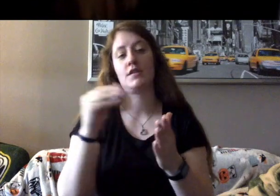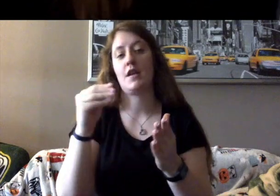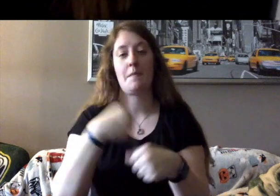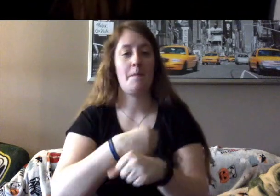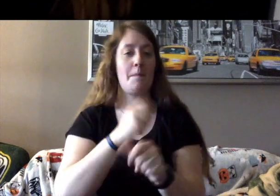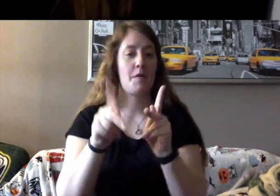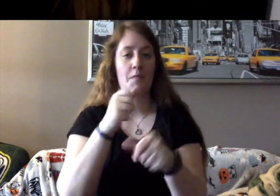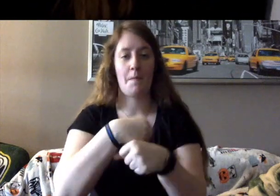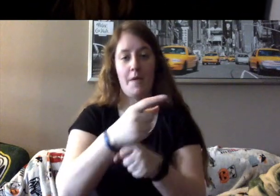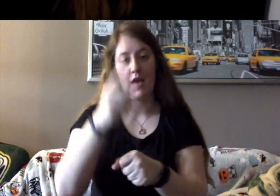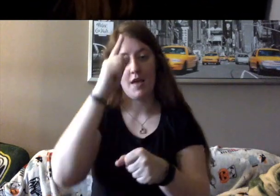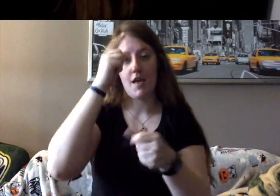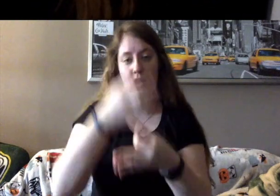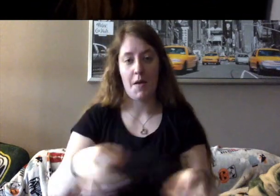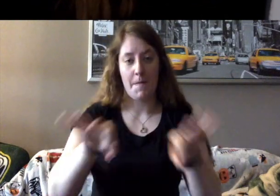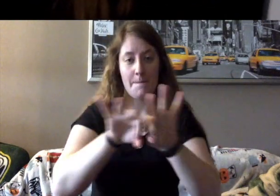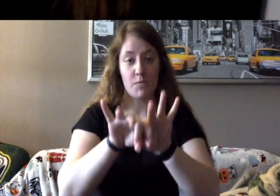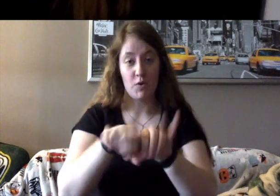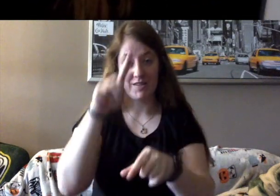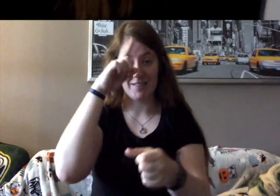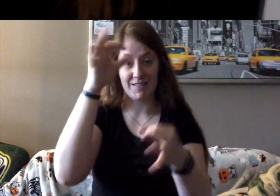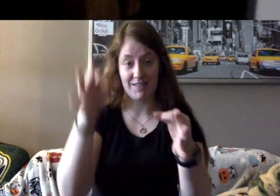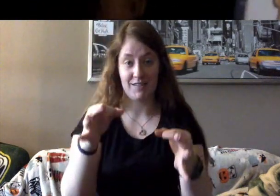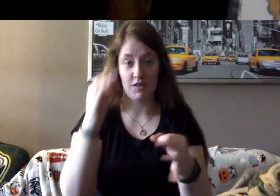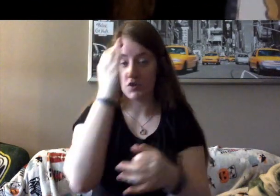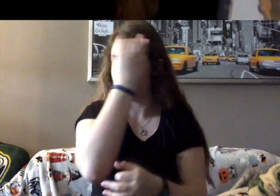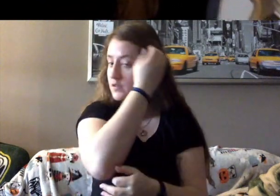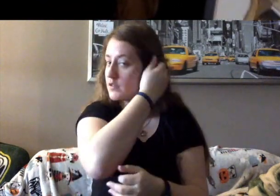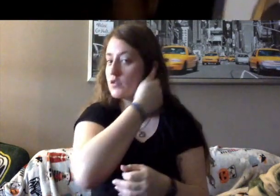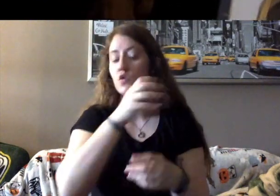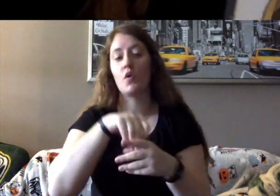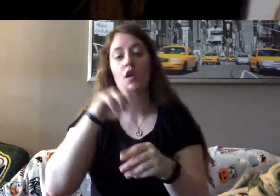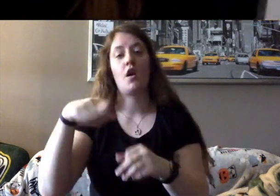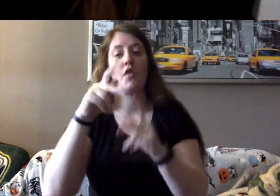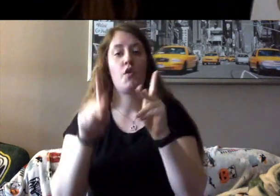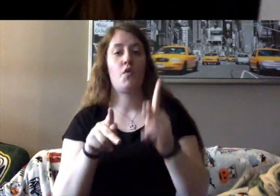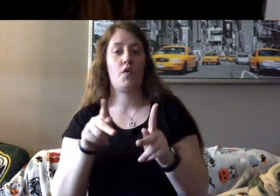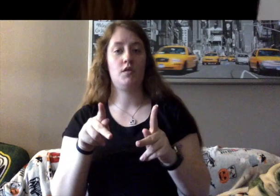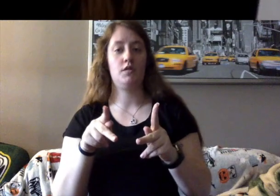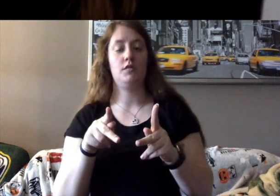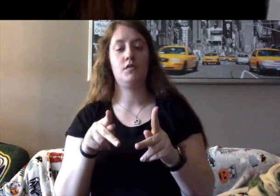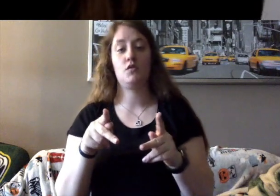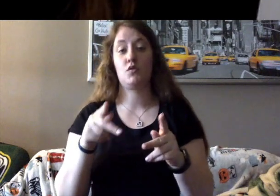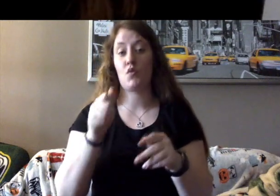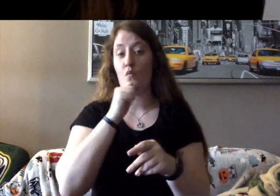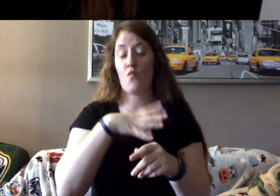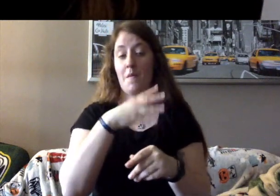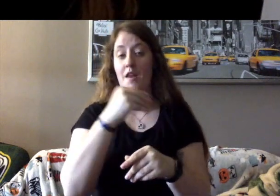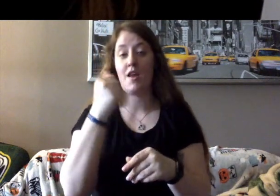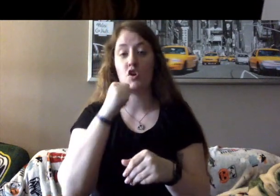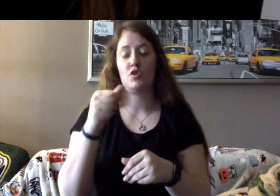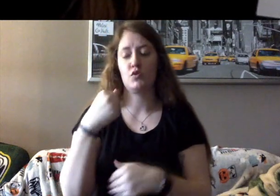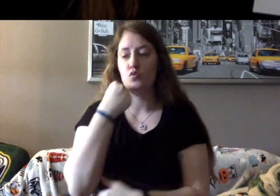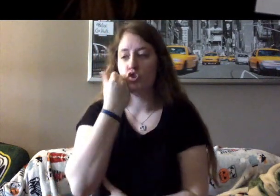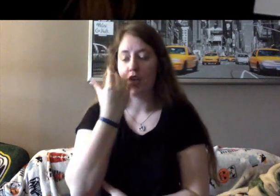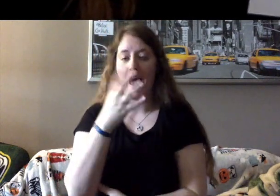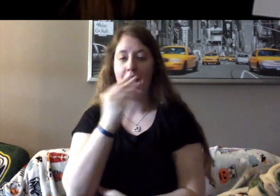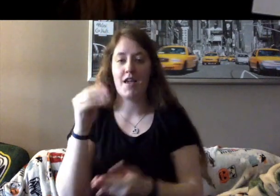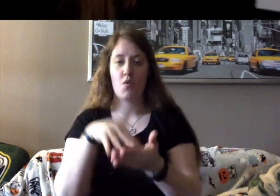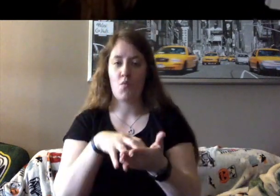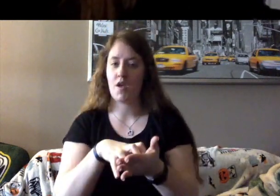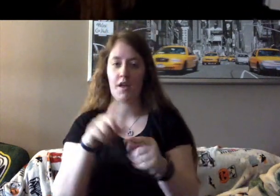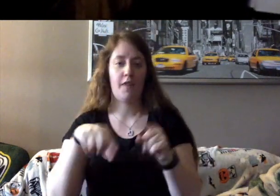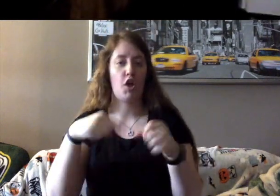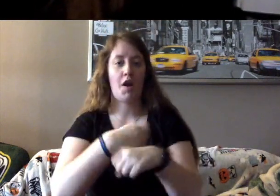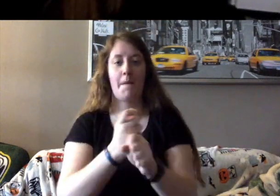In other words, women and girls were too shy and weak to do big things in the world. Another Supreme Court opinion declared,